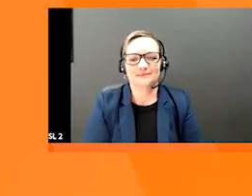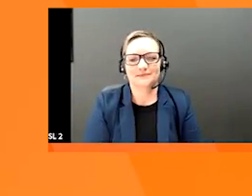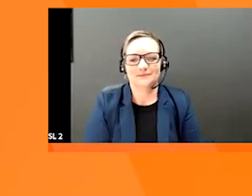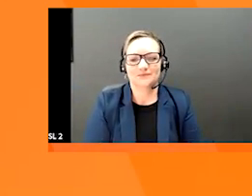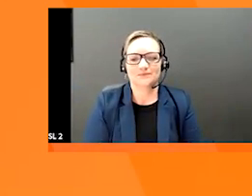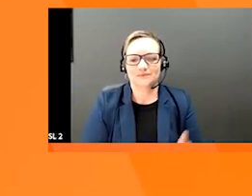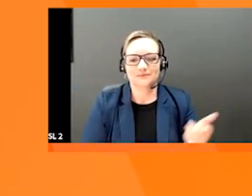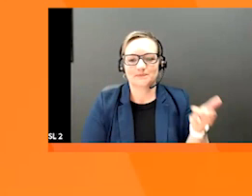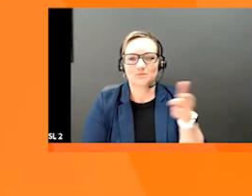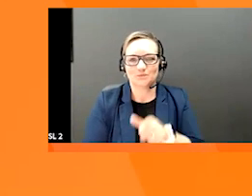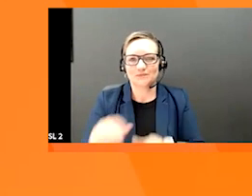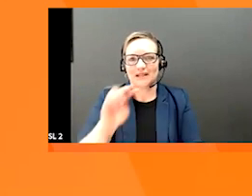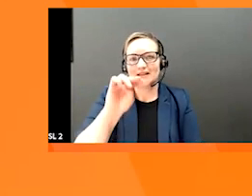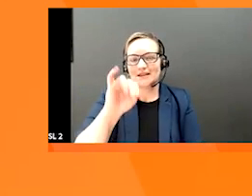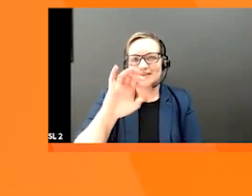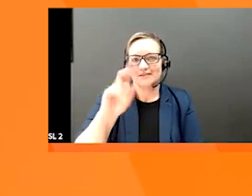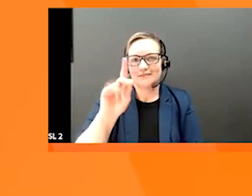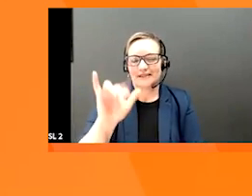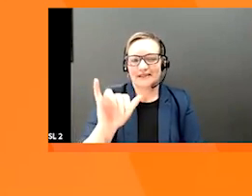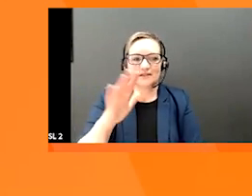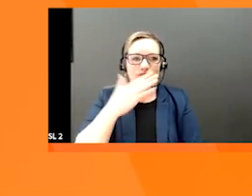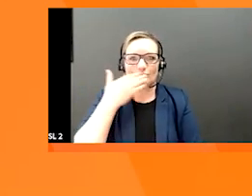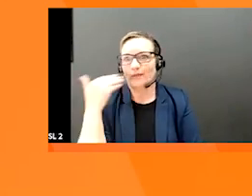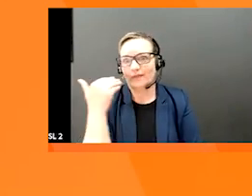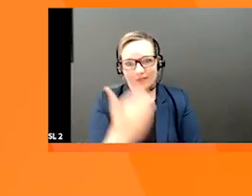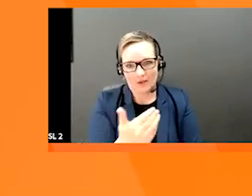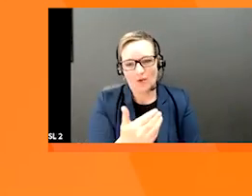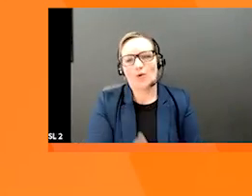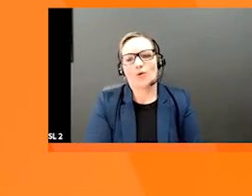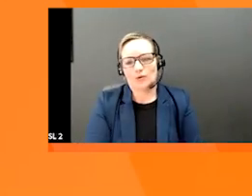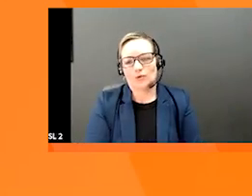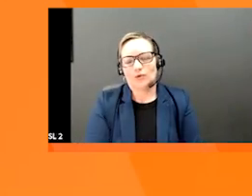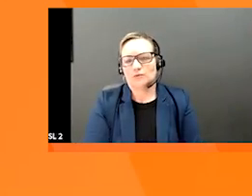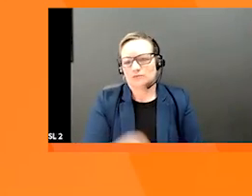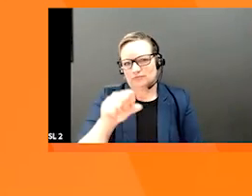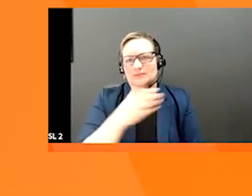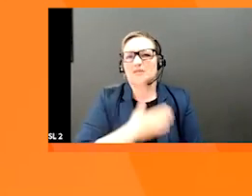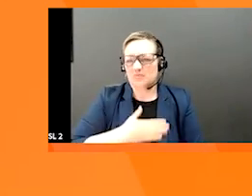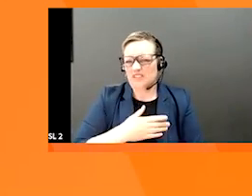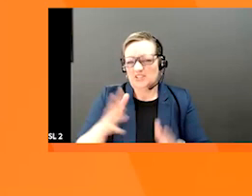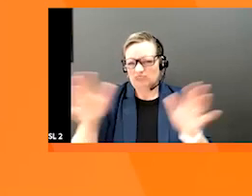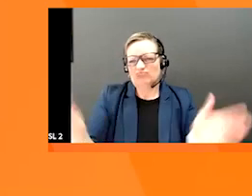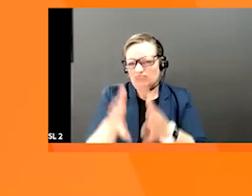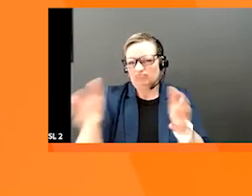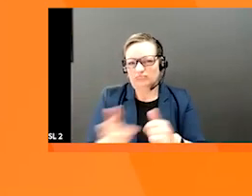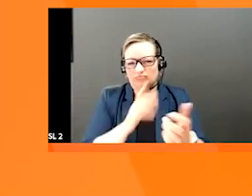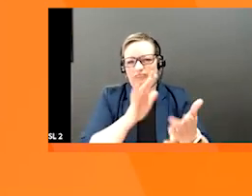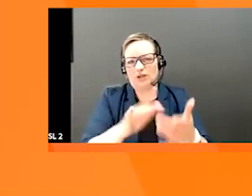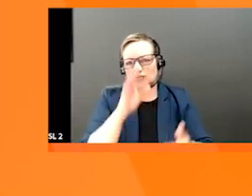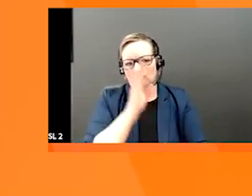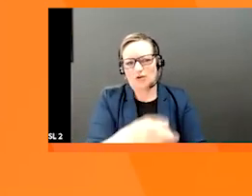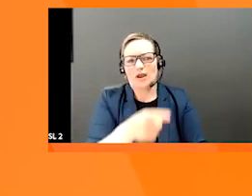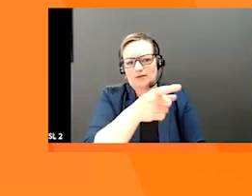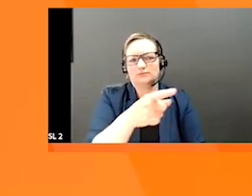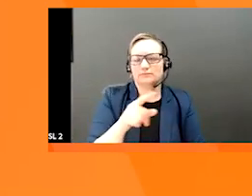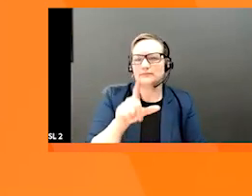That's wonderful. Thank you. You can reach out directly to Linda, of course, through this, but Adelaide